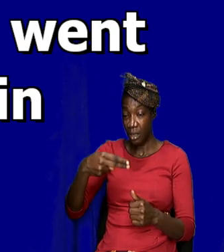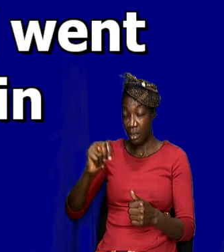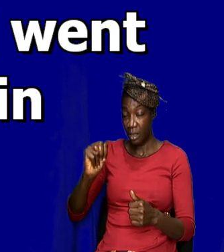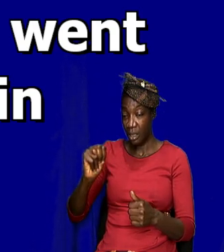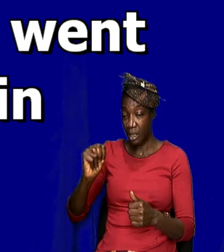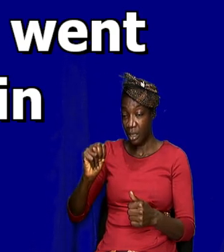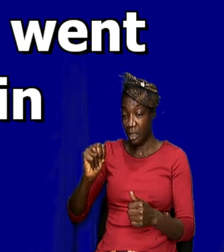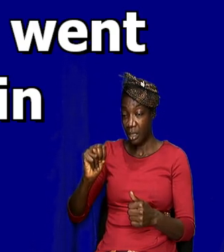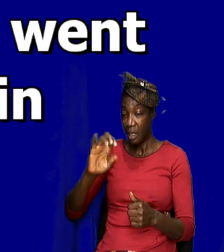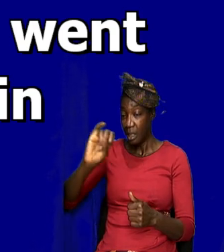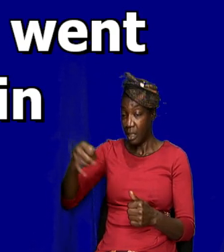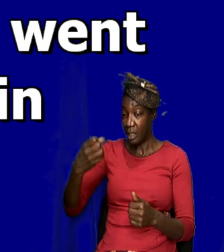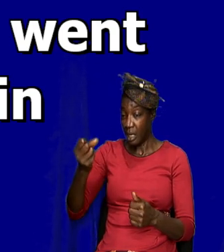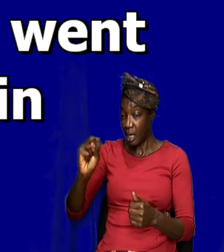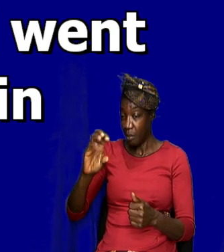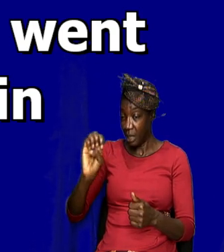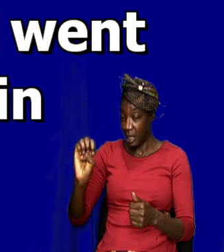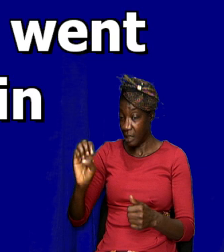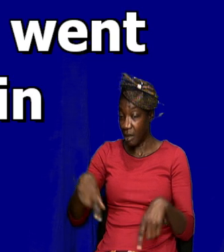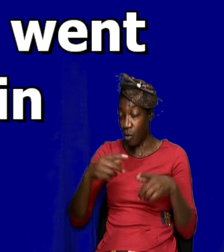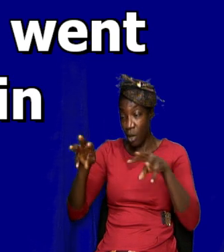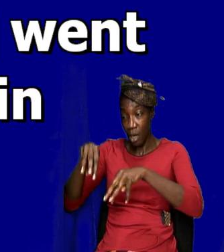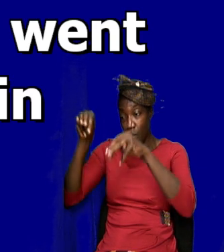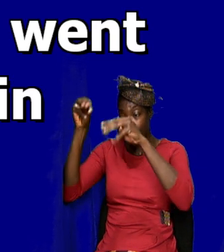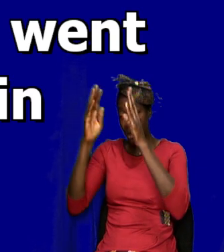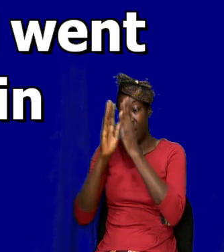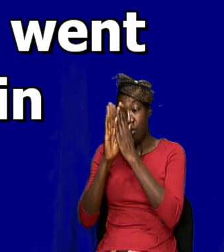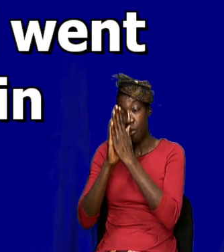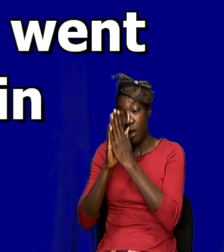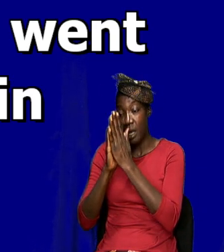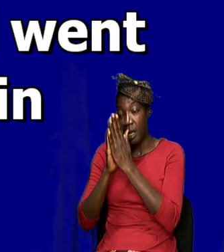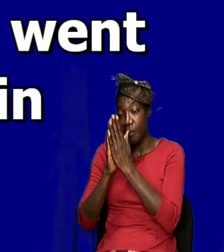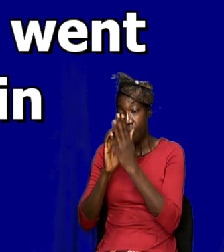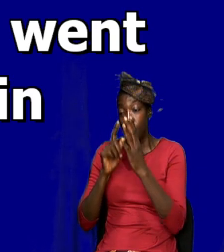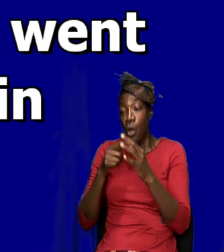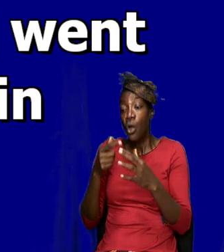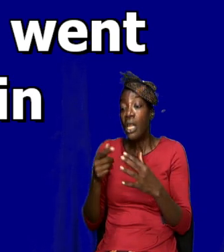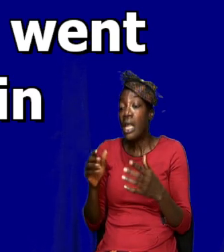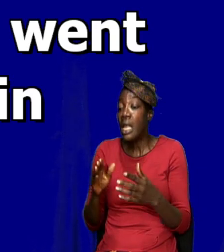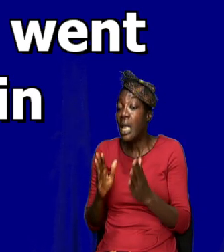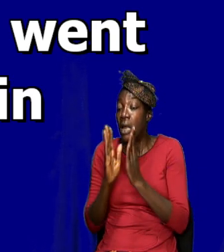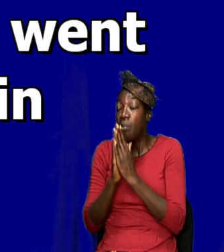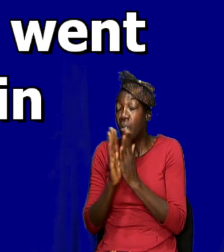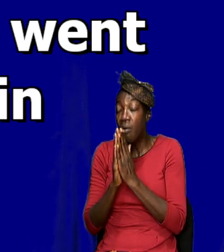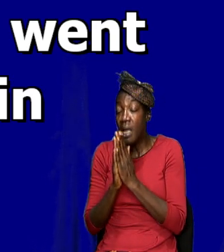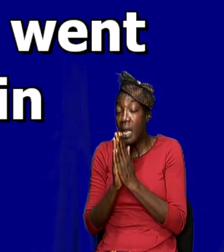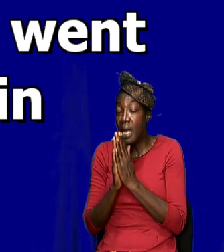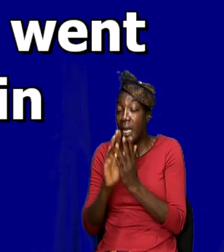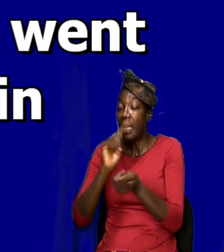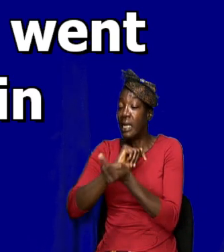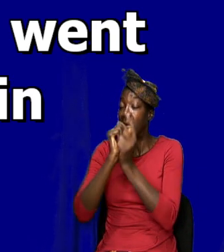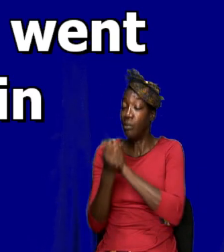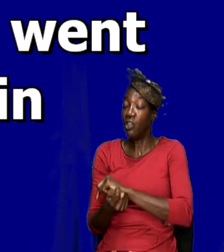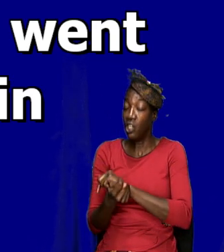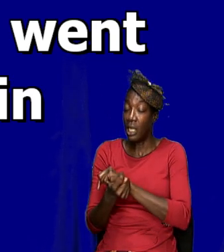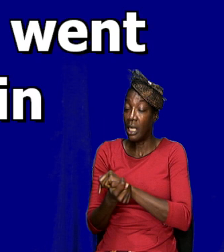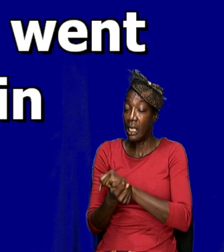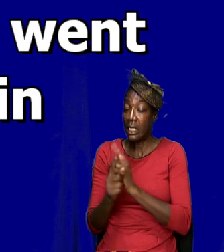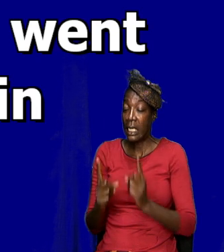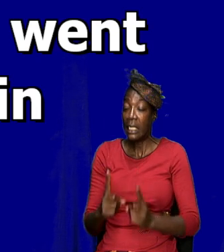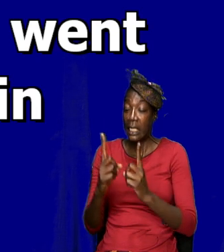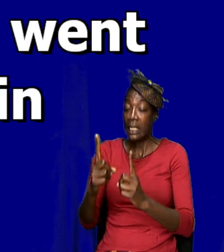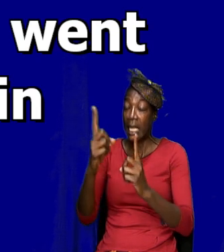pray. So it is while he prayed that he was transfigured and the disciples